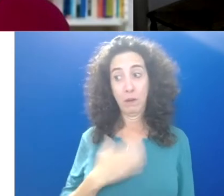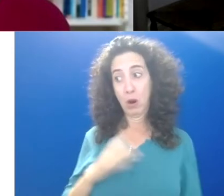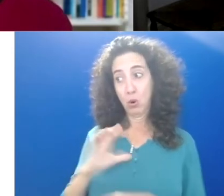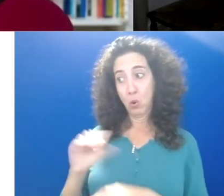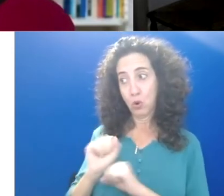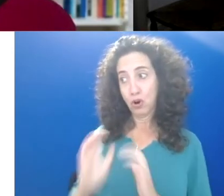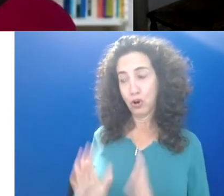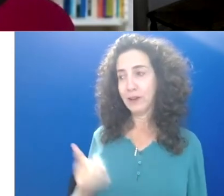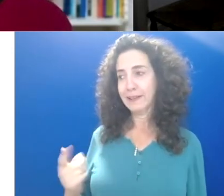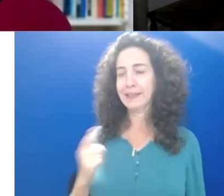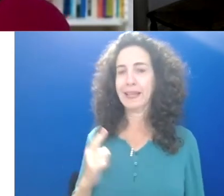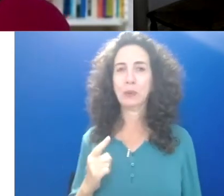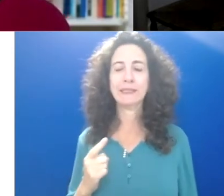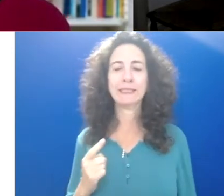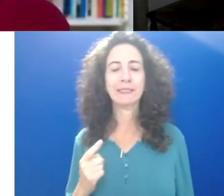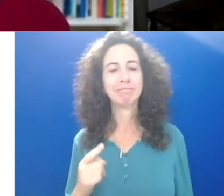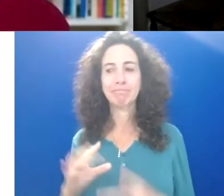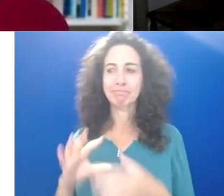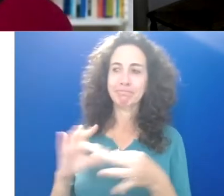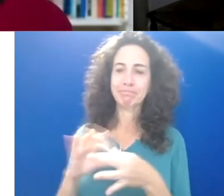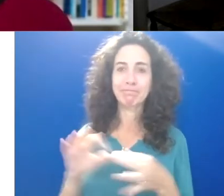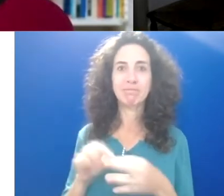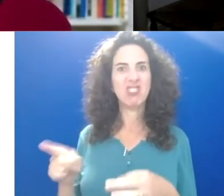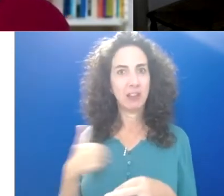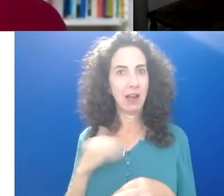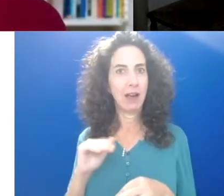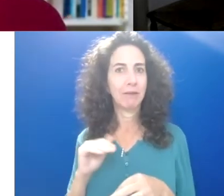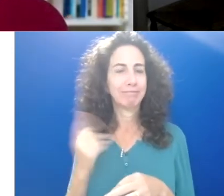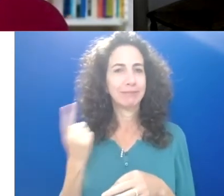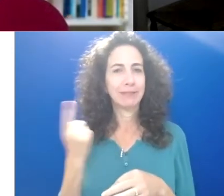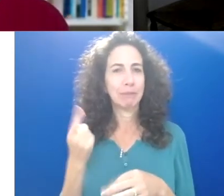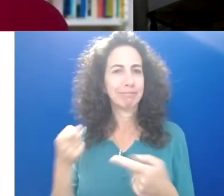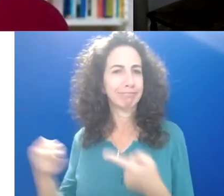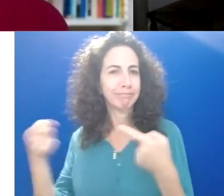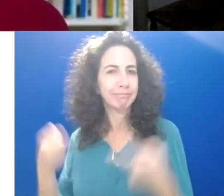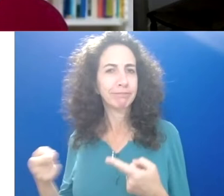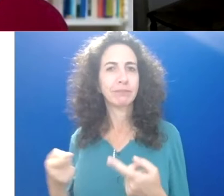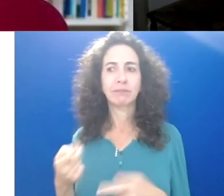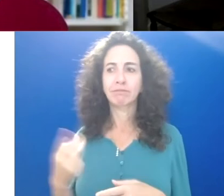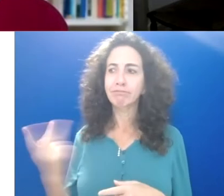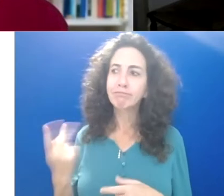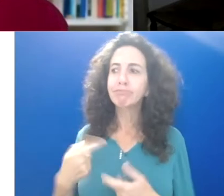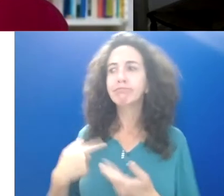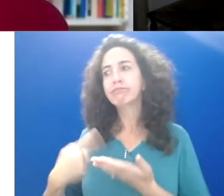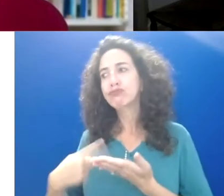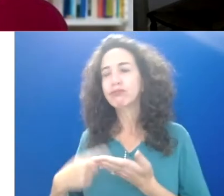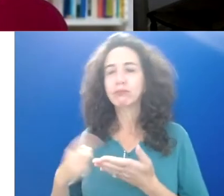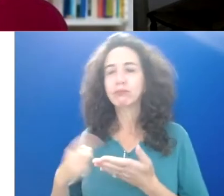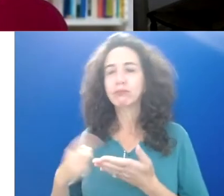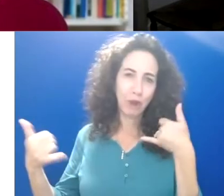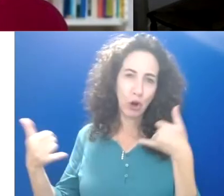about a particular challenge that she was, she was dealing with. And we've been talking about it regularly by phone